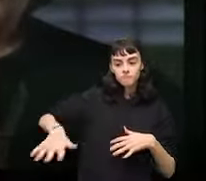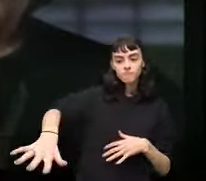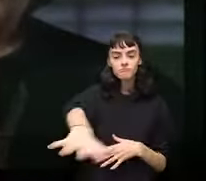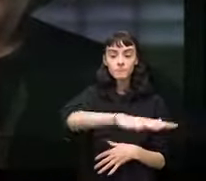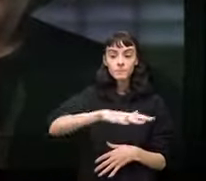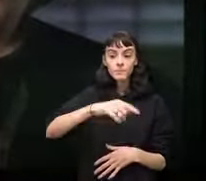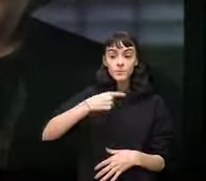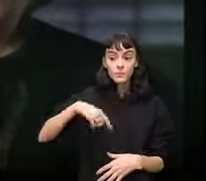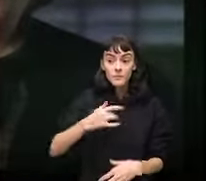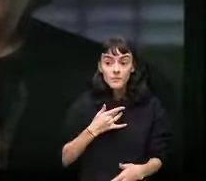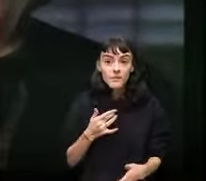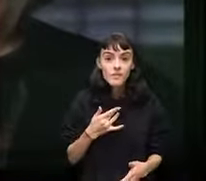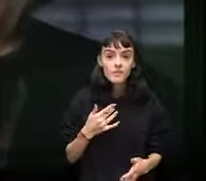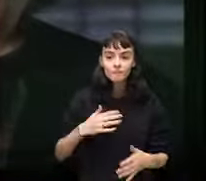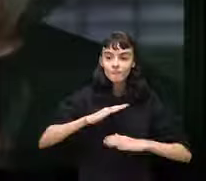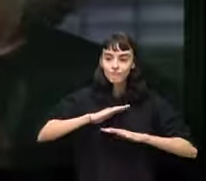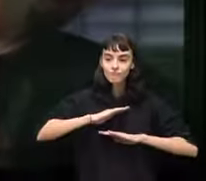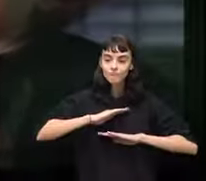men.